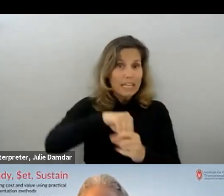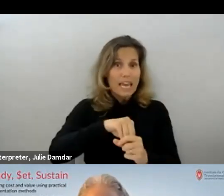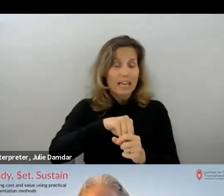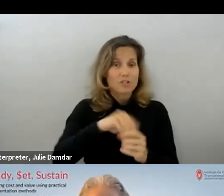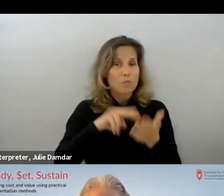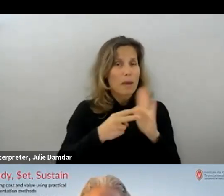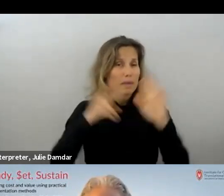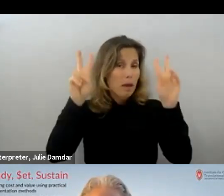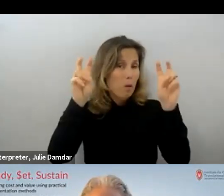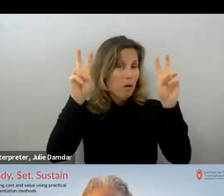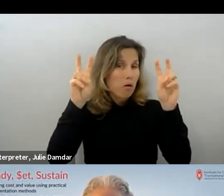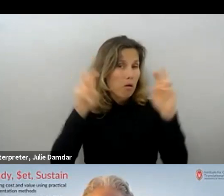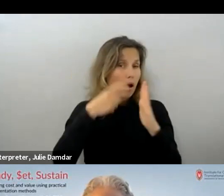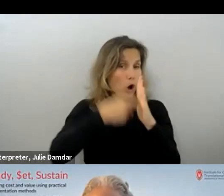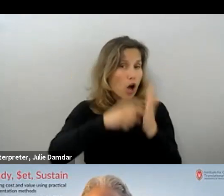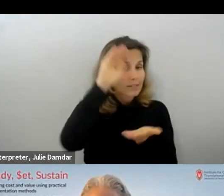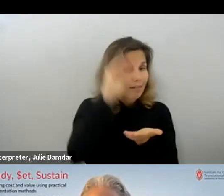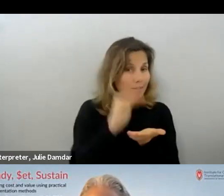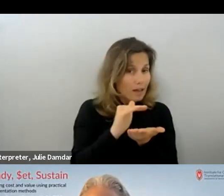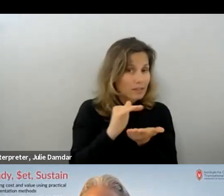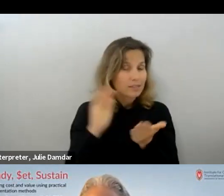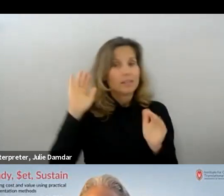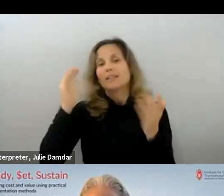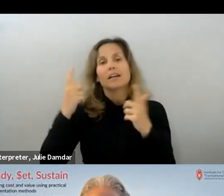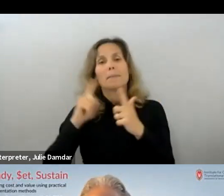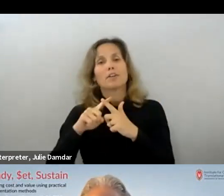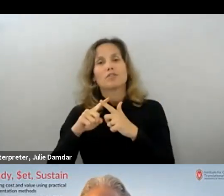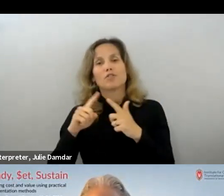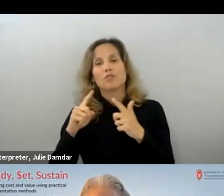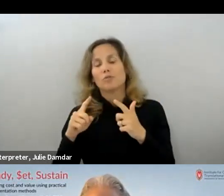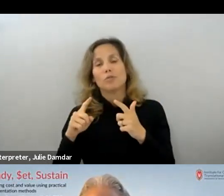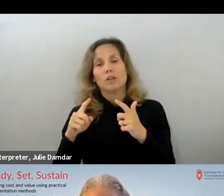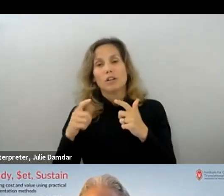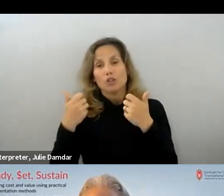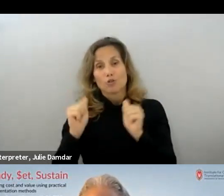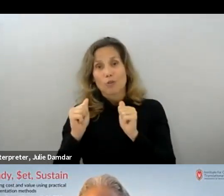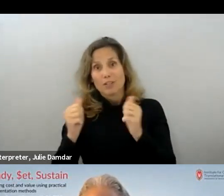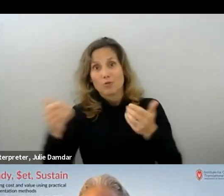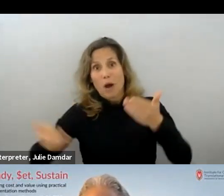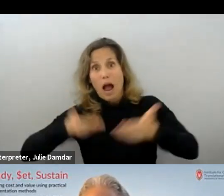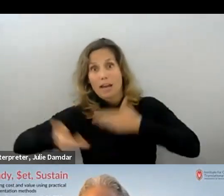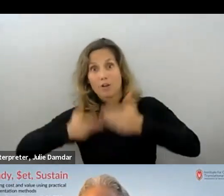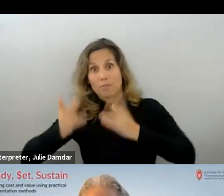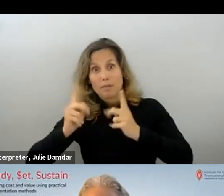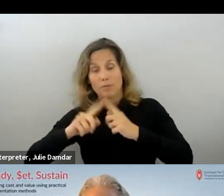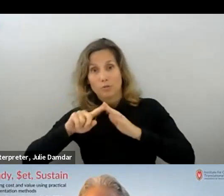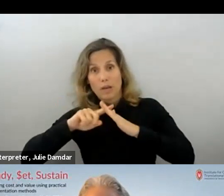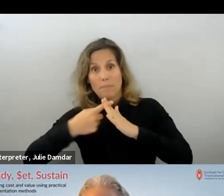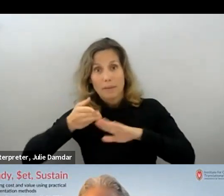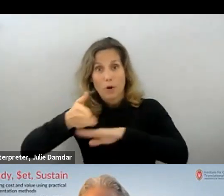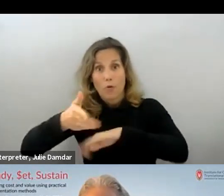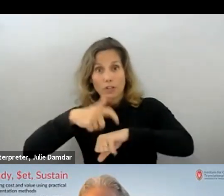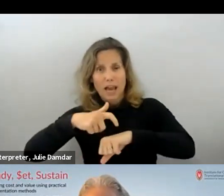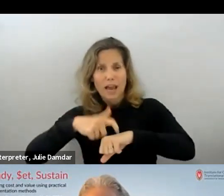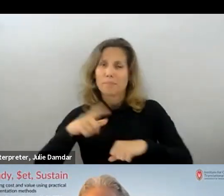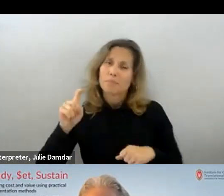less than the people in whom you're building capacity to implement over time. Are there ways in which